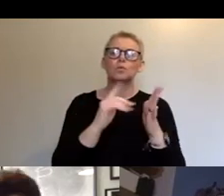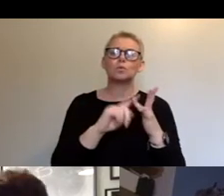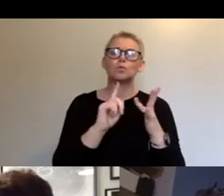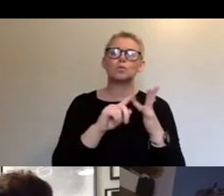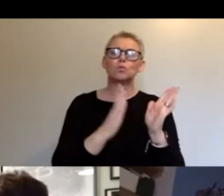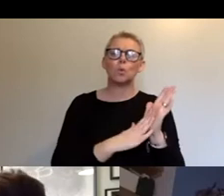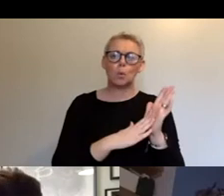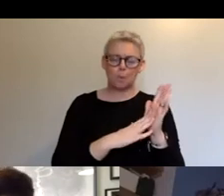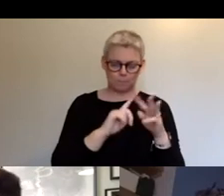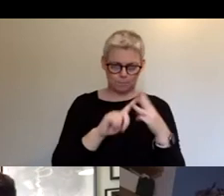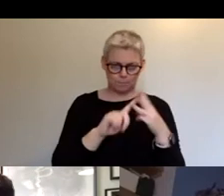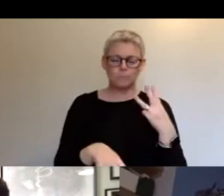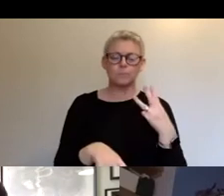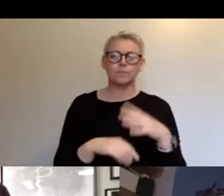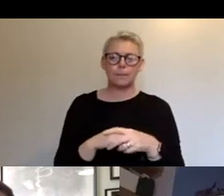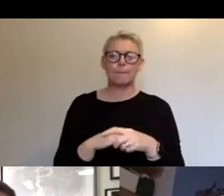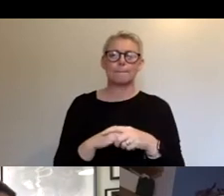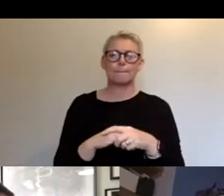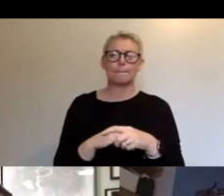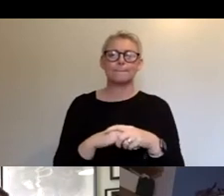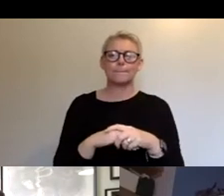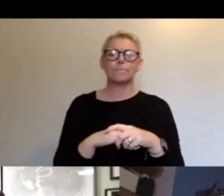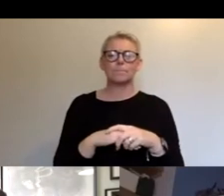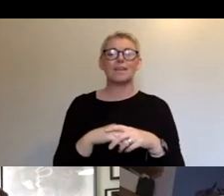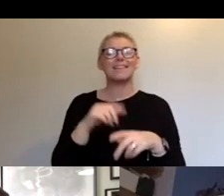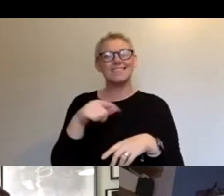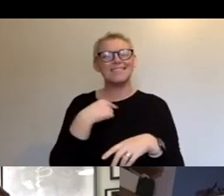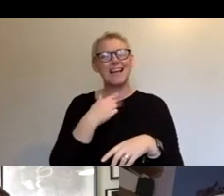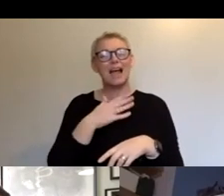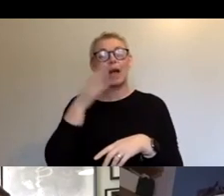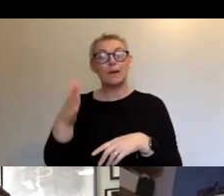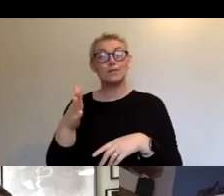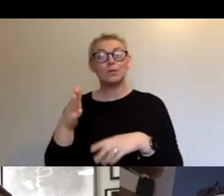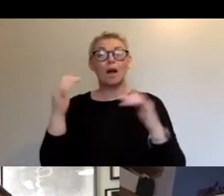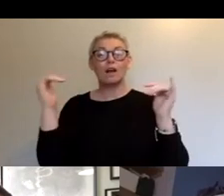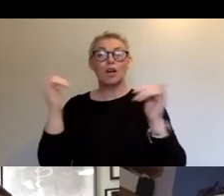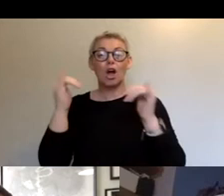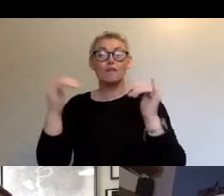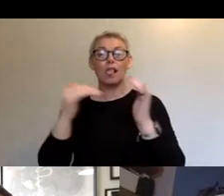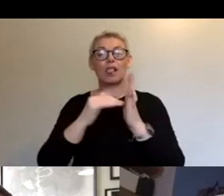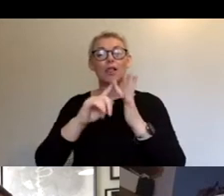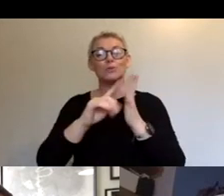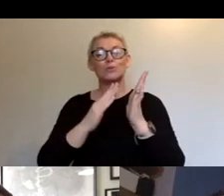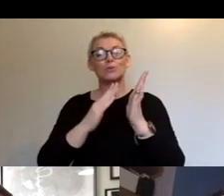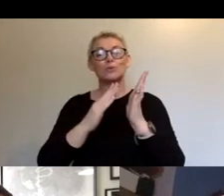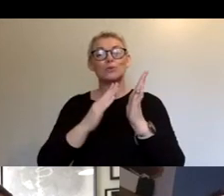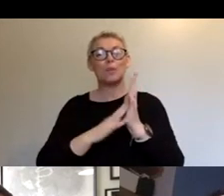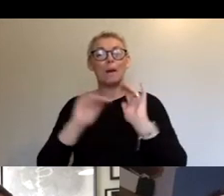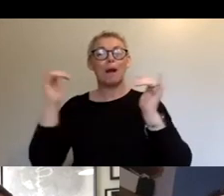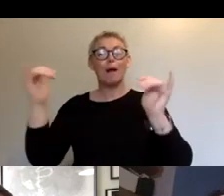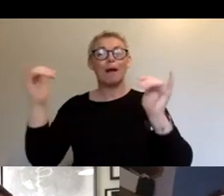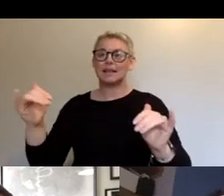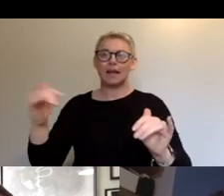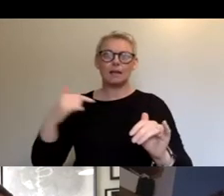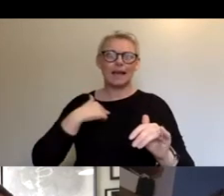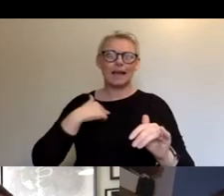I went to a carnival Zoom party and that kind of everyone being together in a